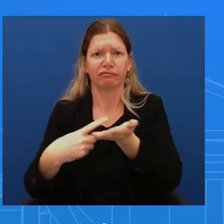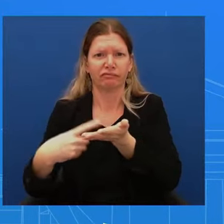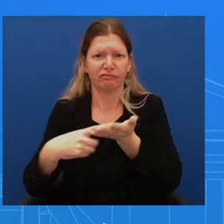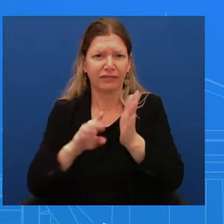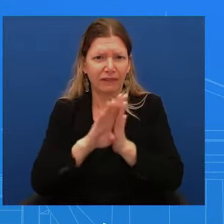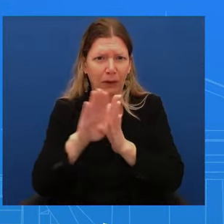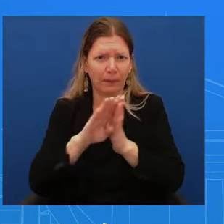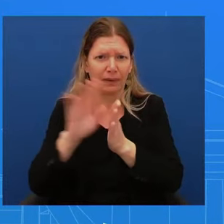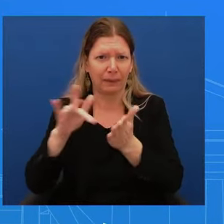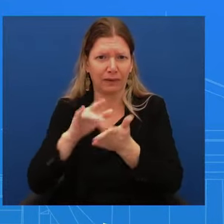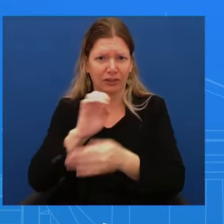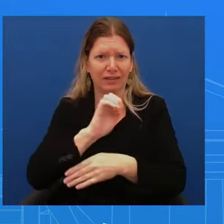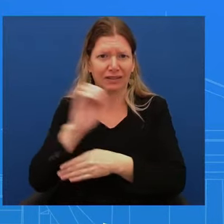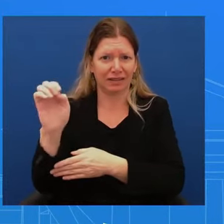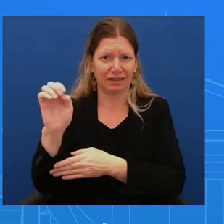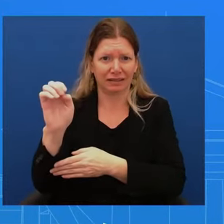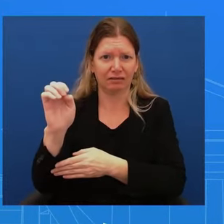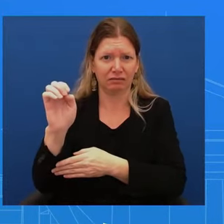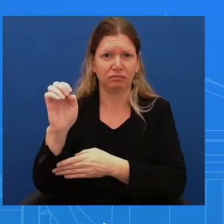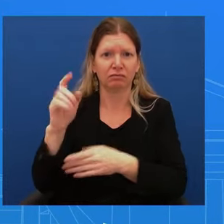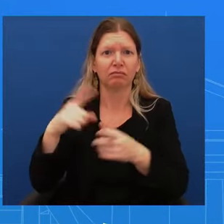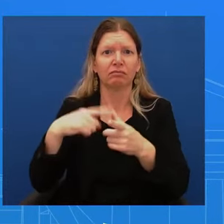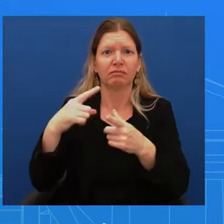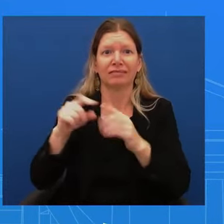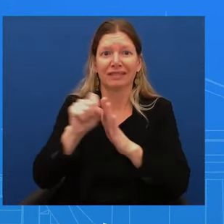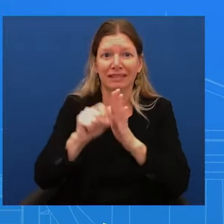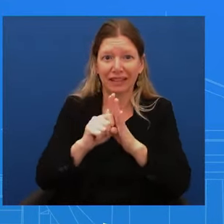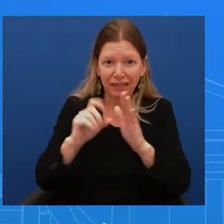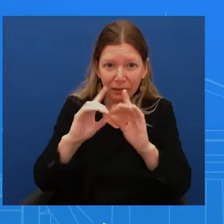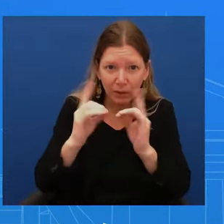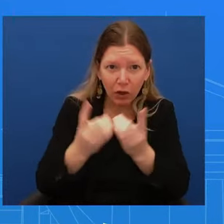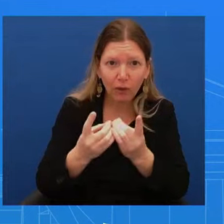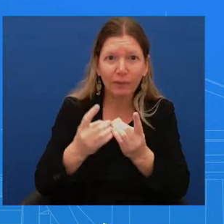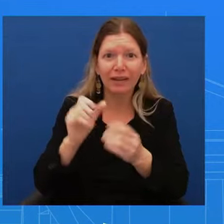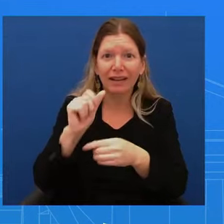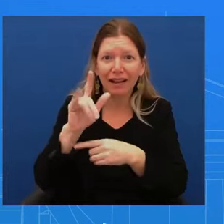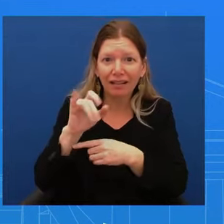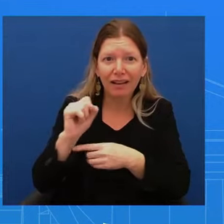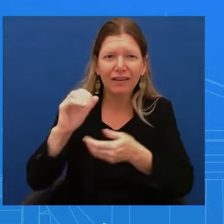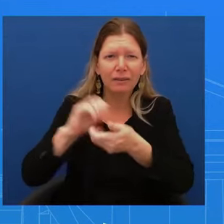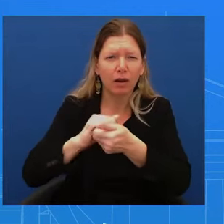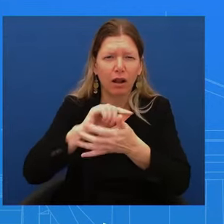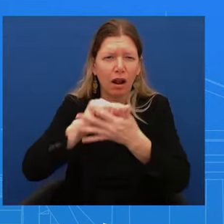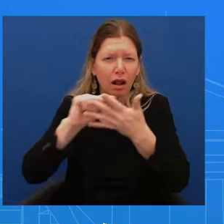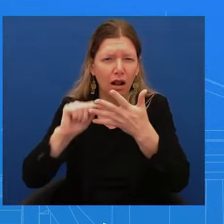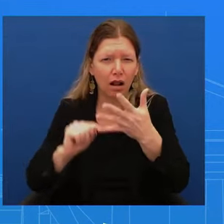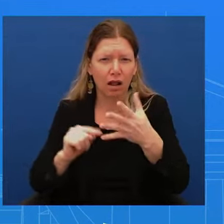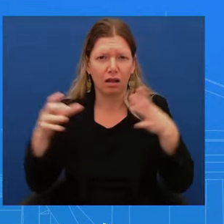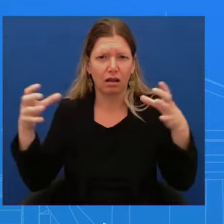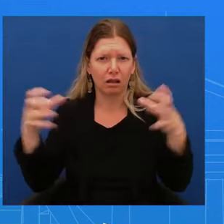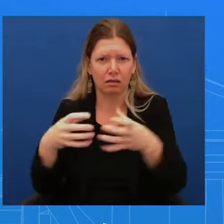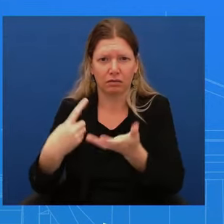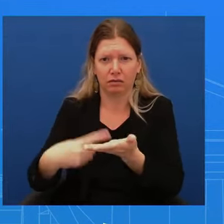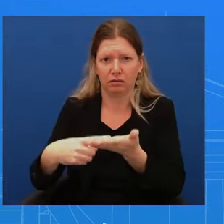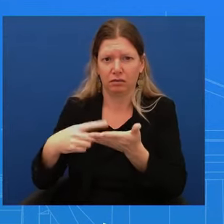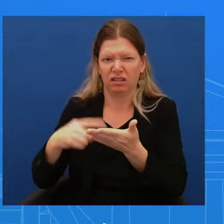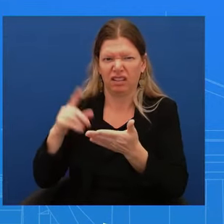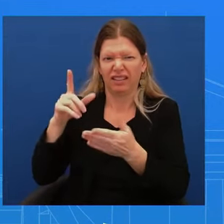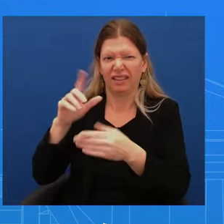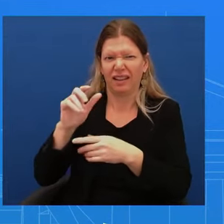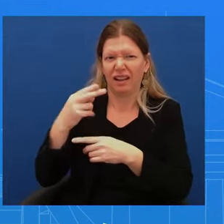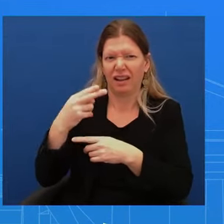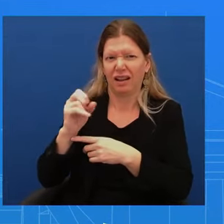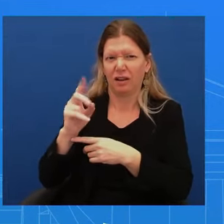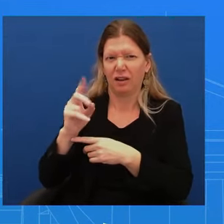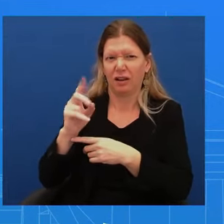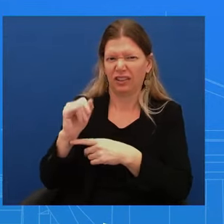State Department to accelerate work with allies and partners on a joint statement on the Houthi attacks in the Red Sea, which was to be issued, according to the president's direction, no later than